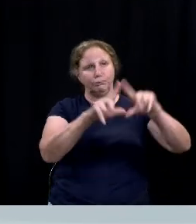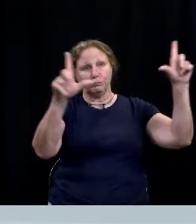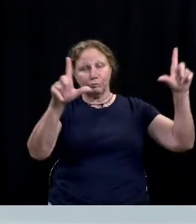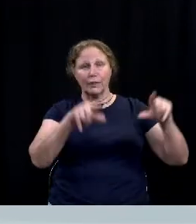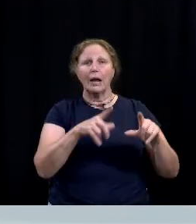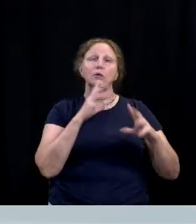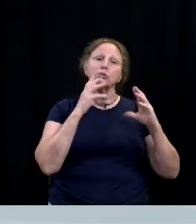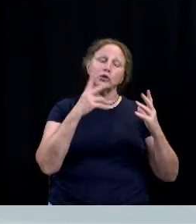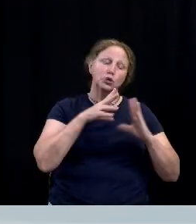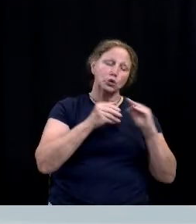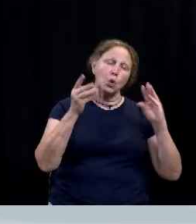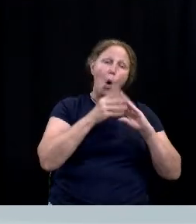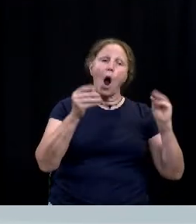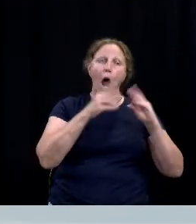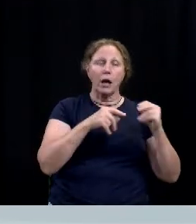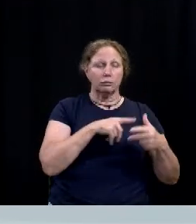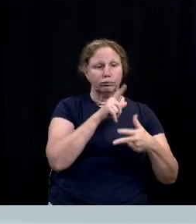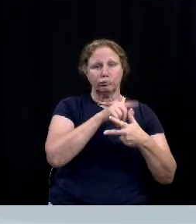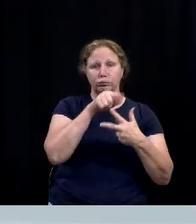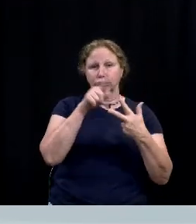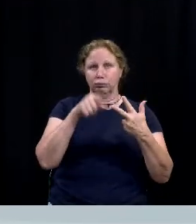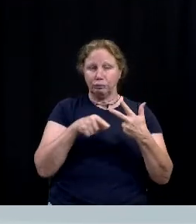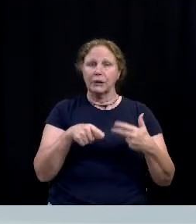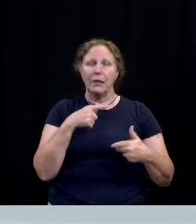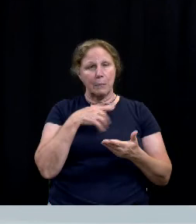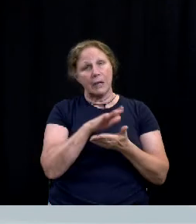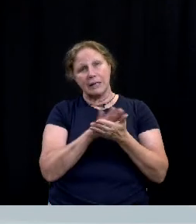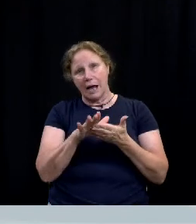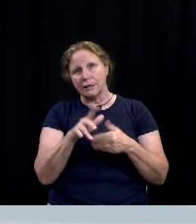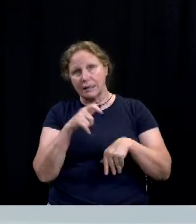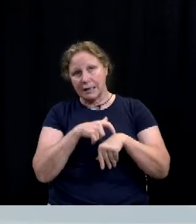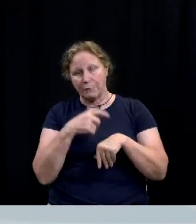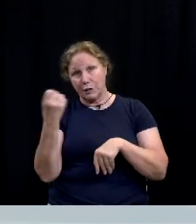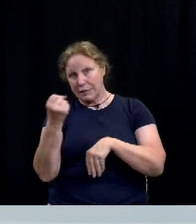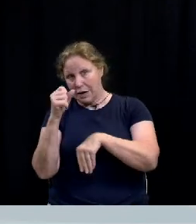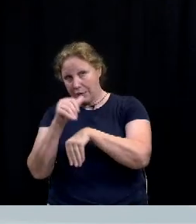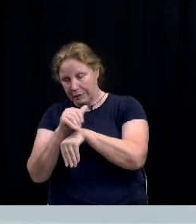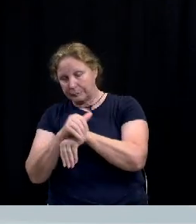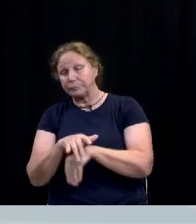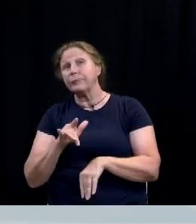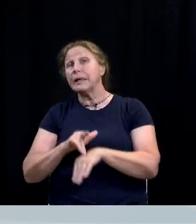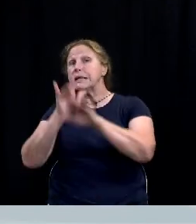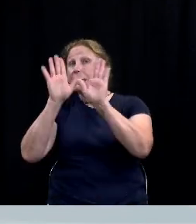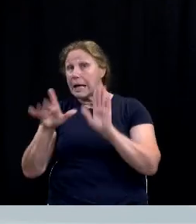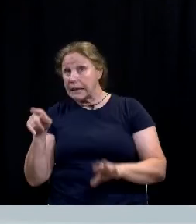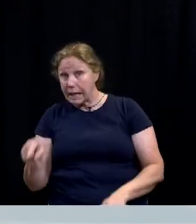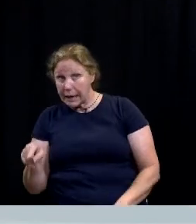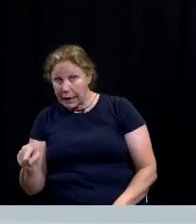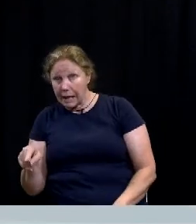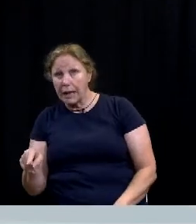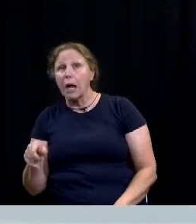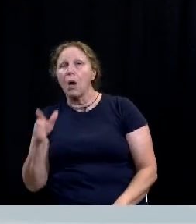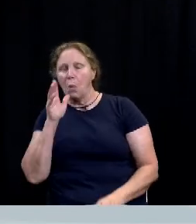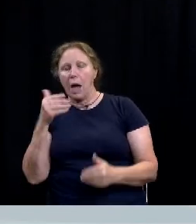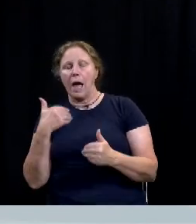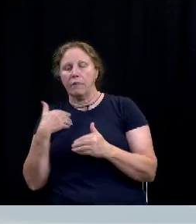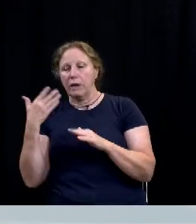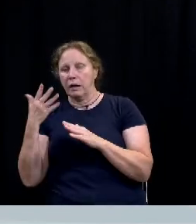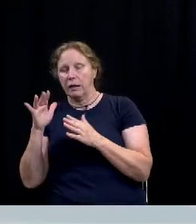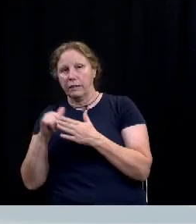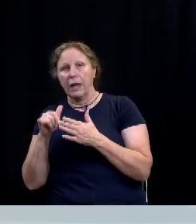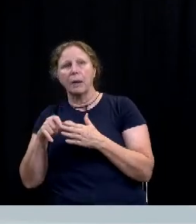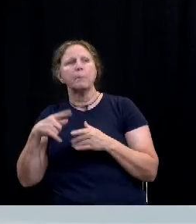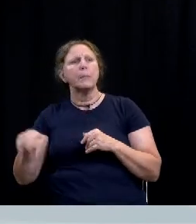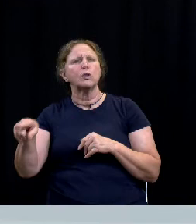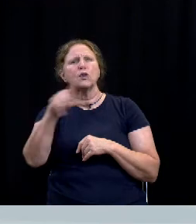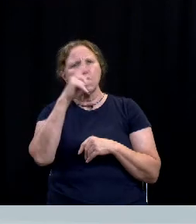some stories and uh we think that's going to be a nice addition on the saturday and on the sunday we're going to be following up to where many of